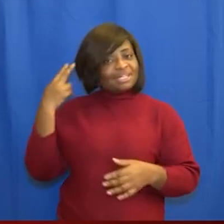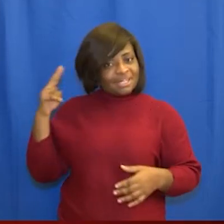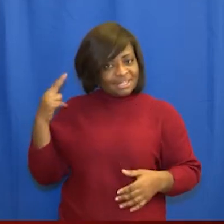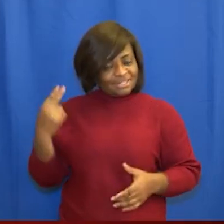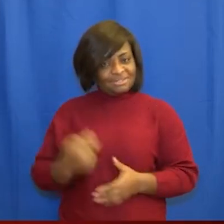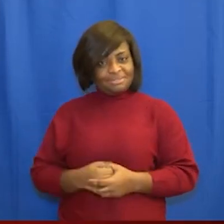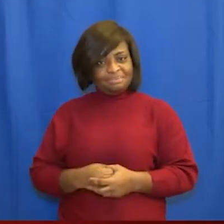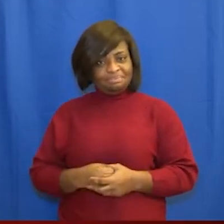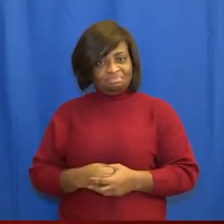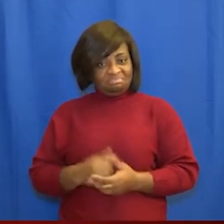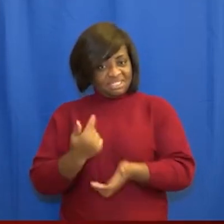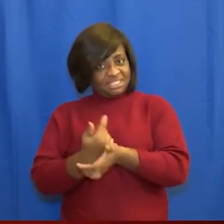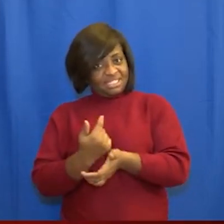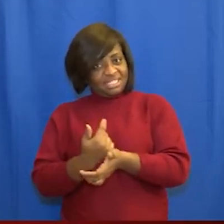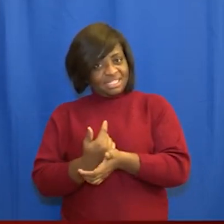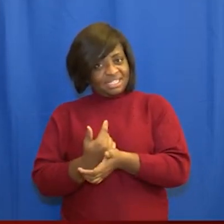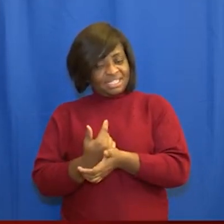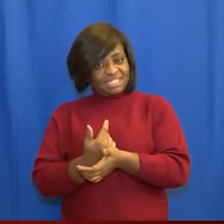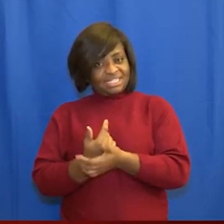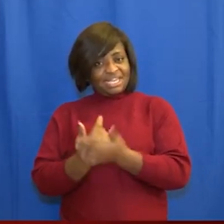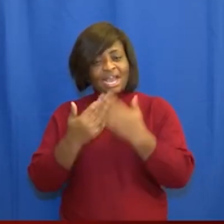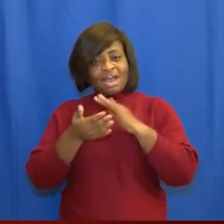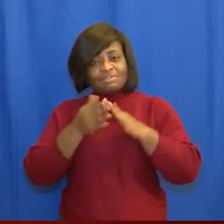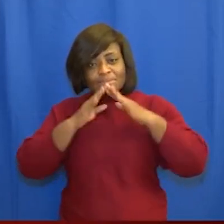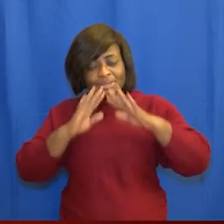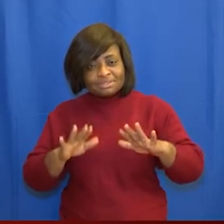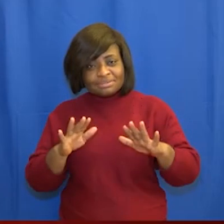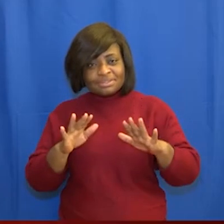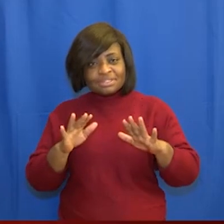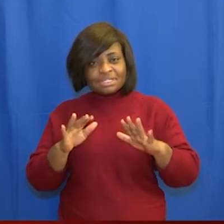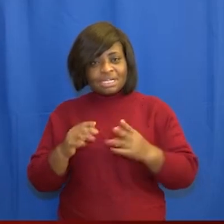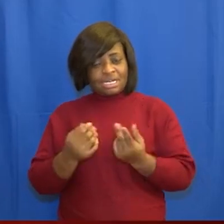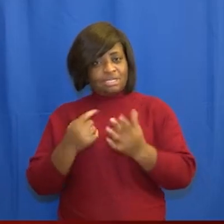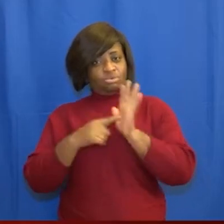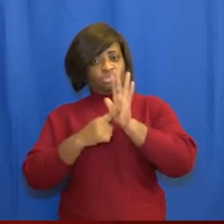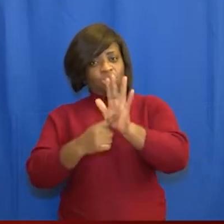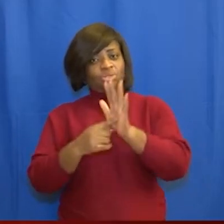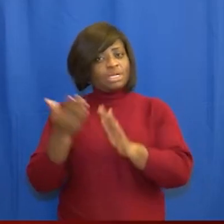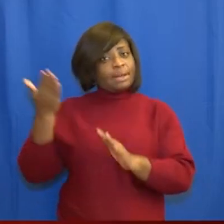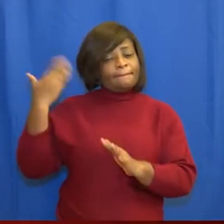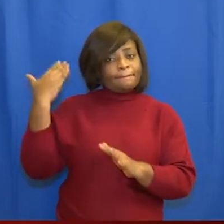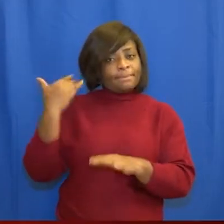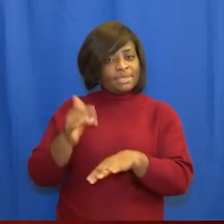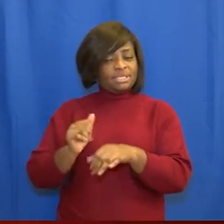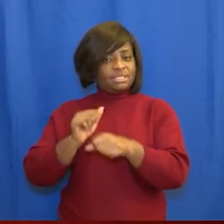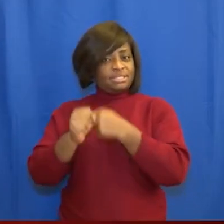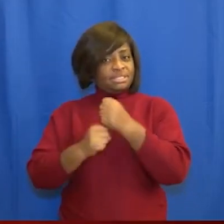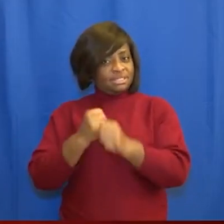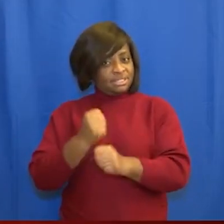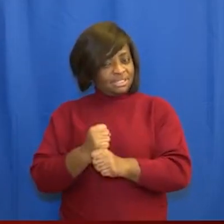banishing the spectre of instability that disfigured the early years of our nation's existence